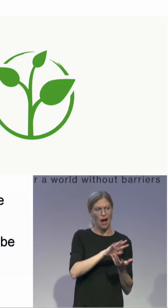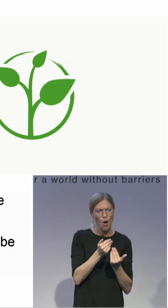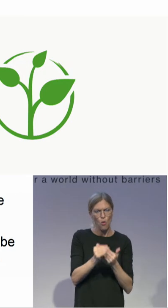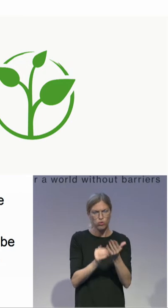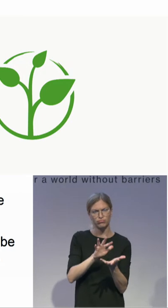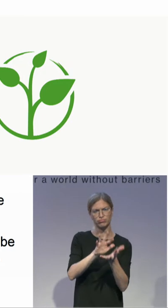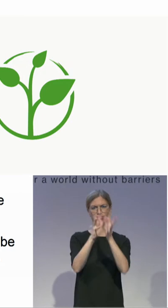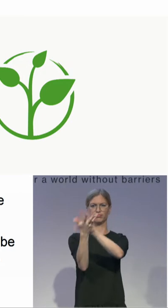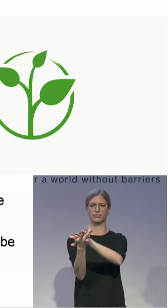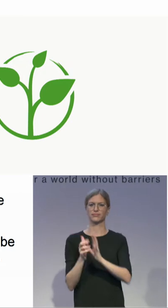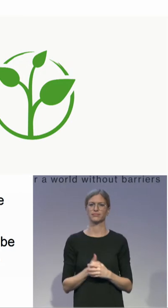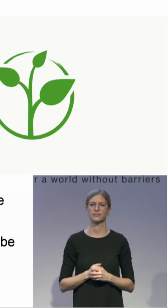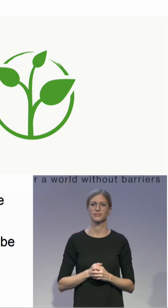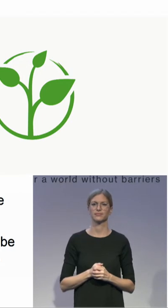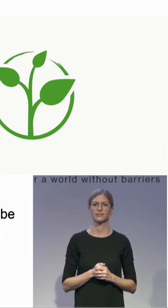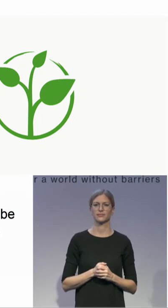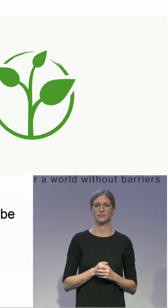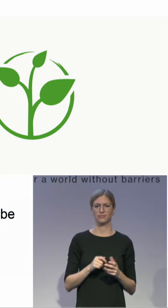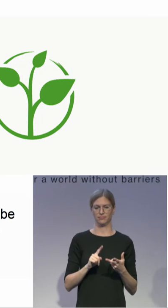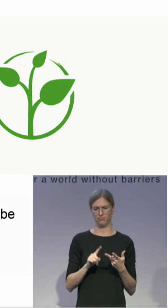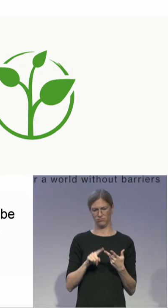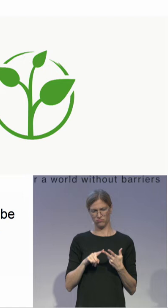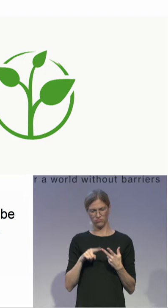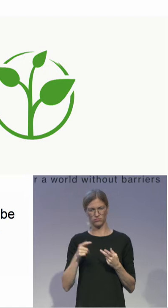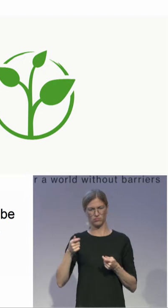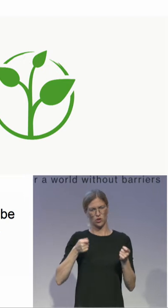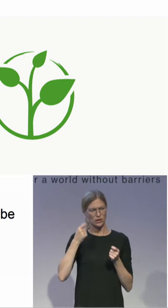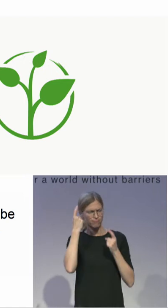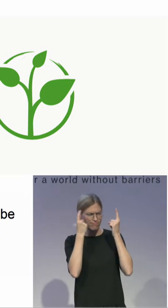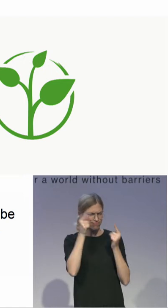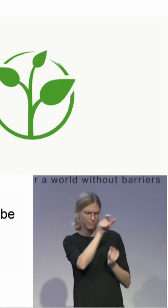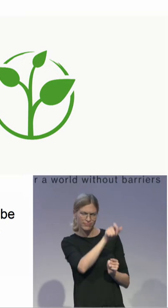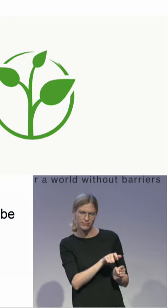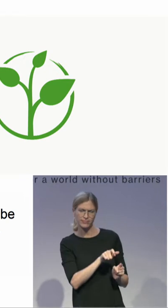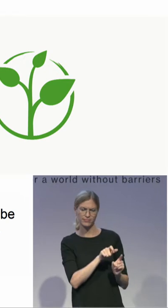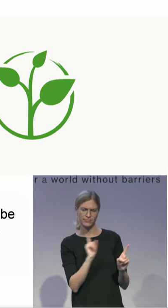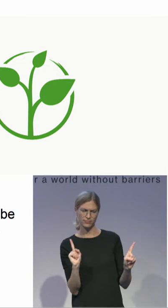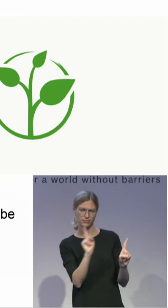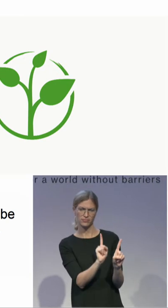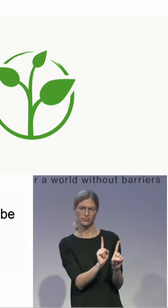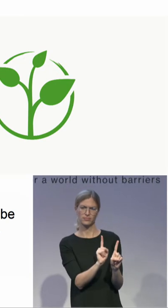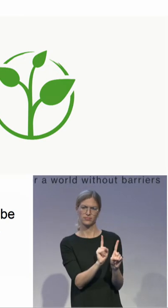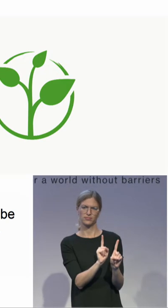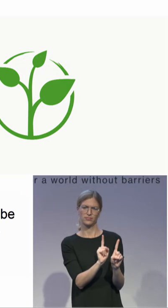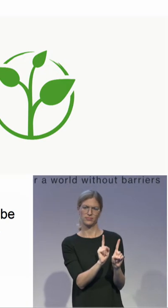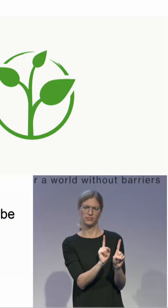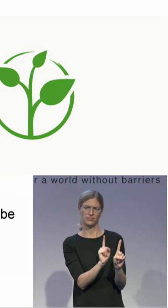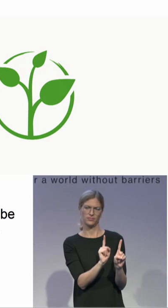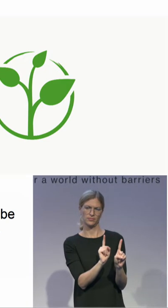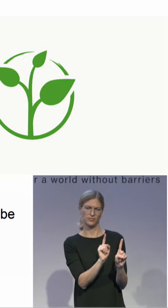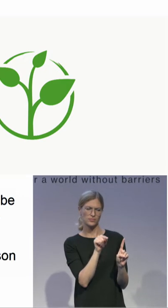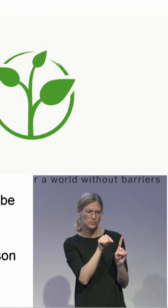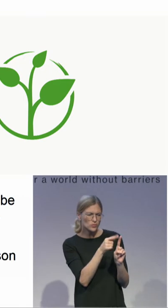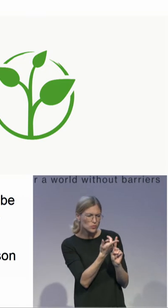care coordinator meets up with the person and then they find out how does the person want to live,